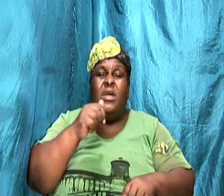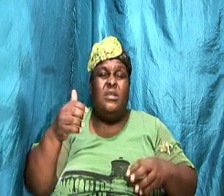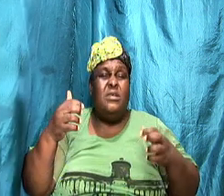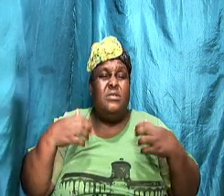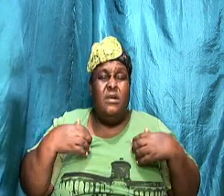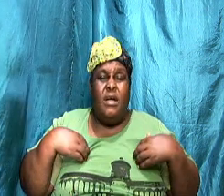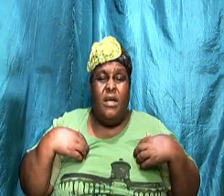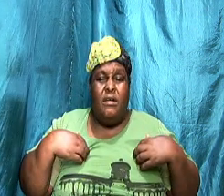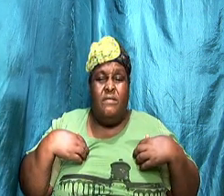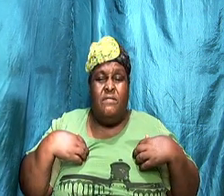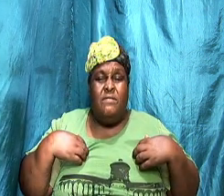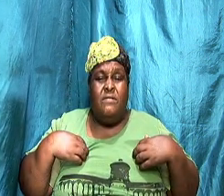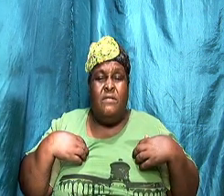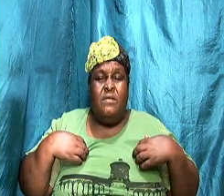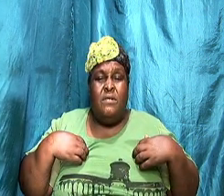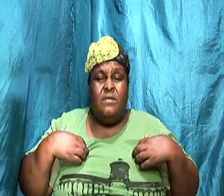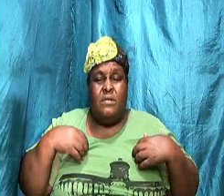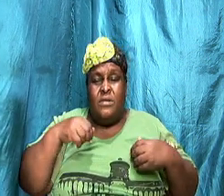on everything